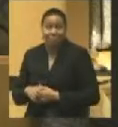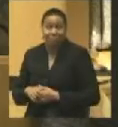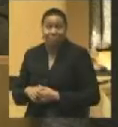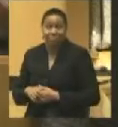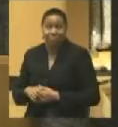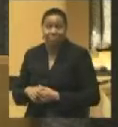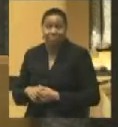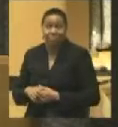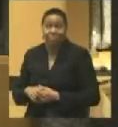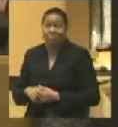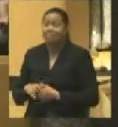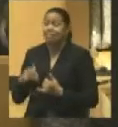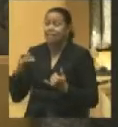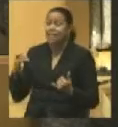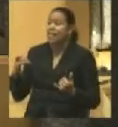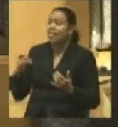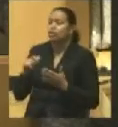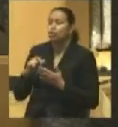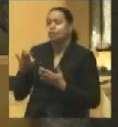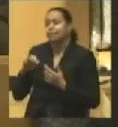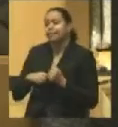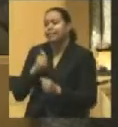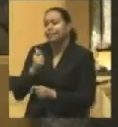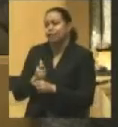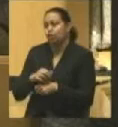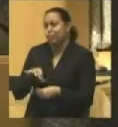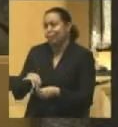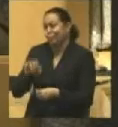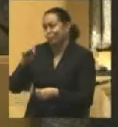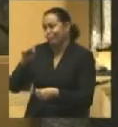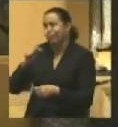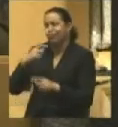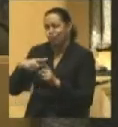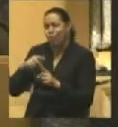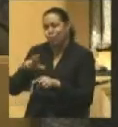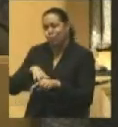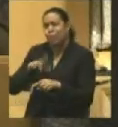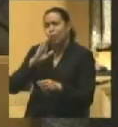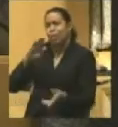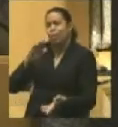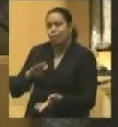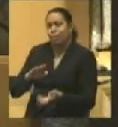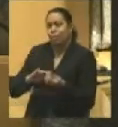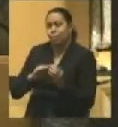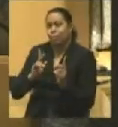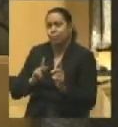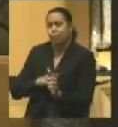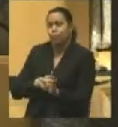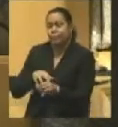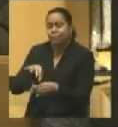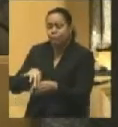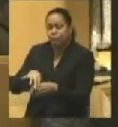figure. Now, these were off-year elections, and we expect a decline in turnout in those years.